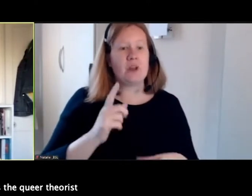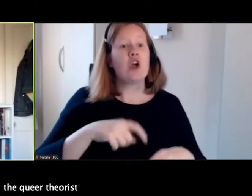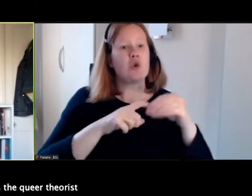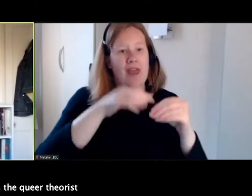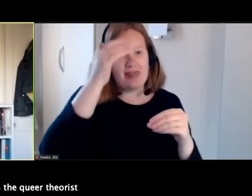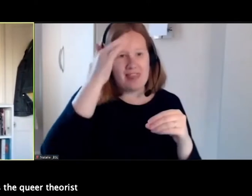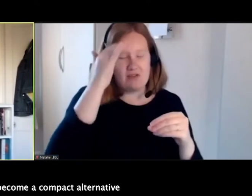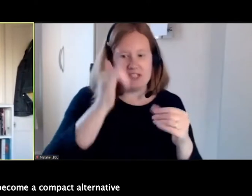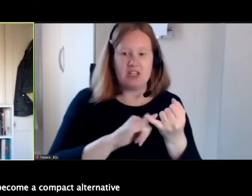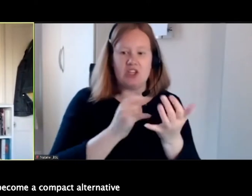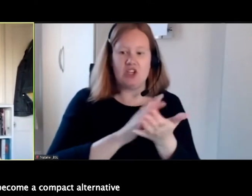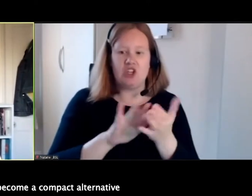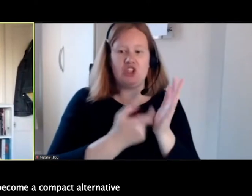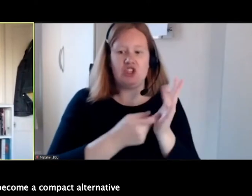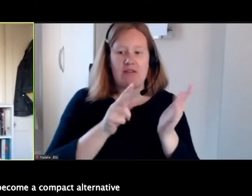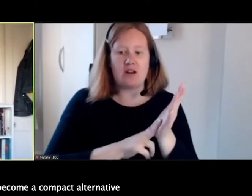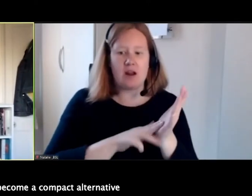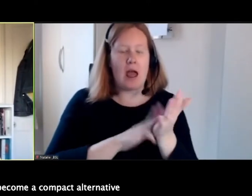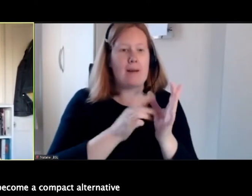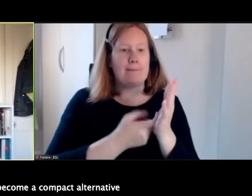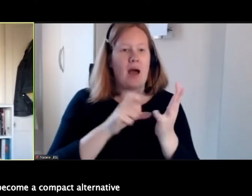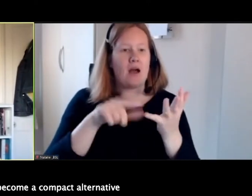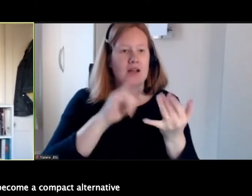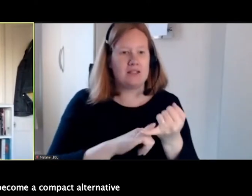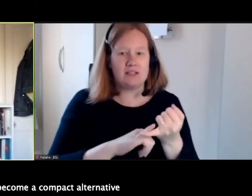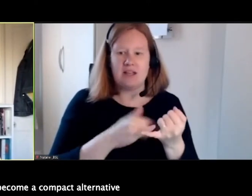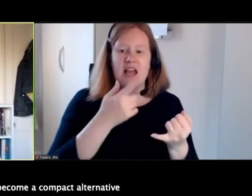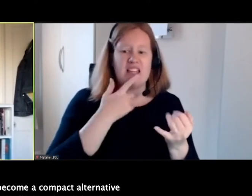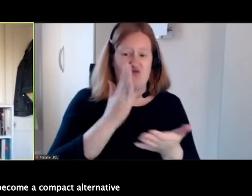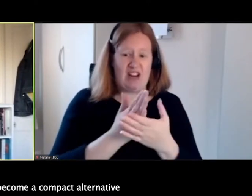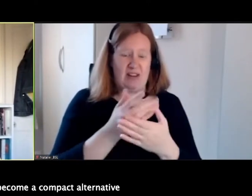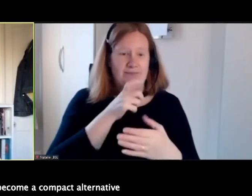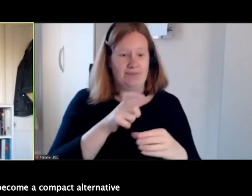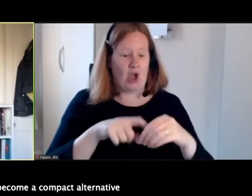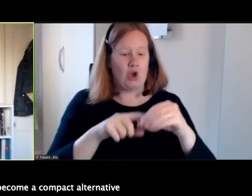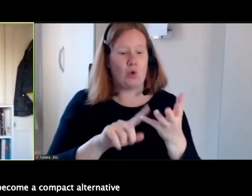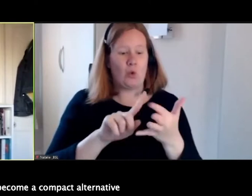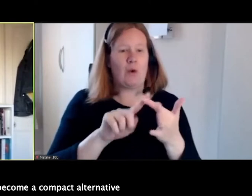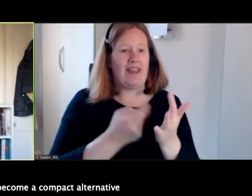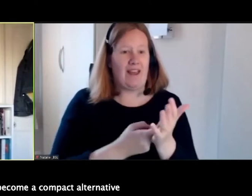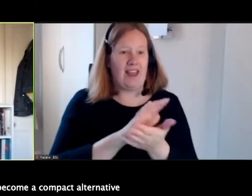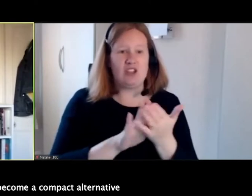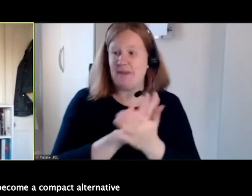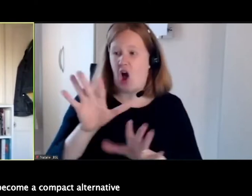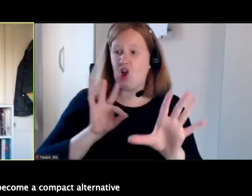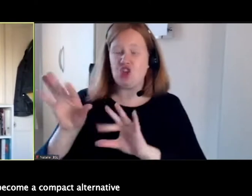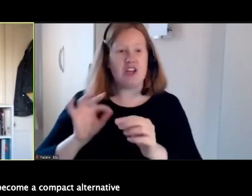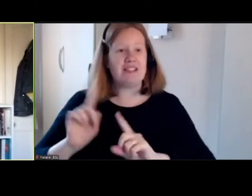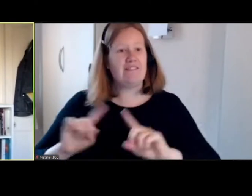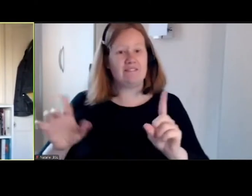Marcus writes, queer has become a compact alternative to lesbian, gay, bisexual, transgender,